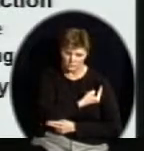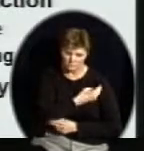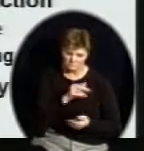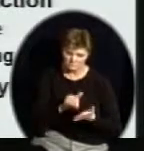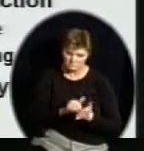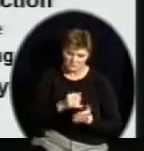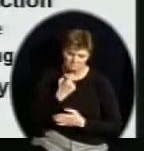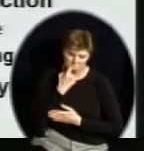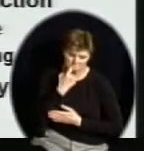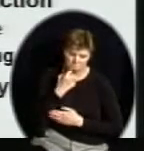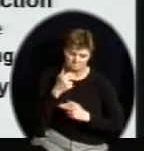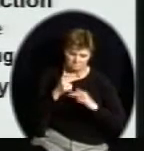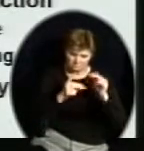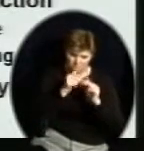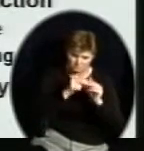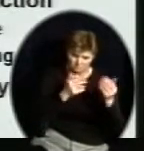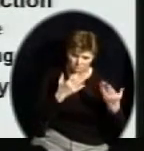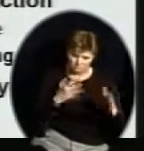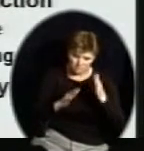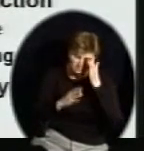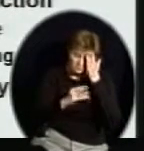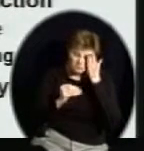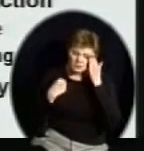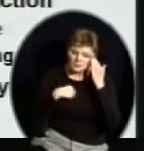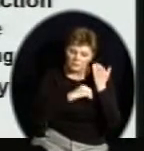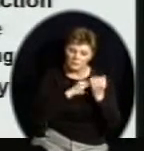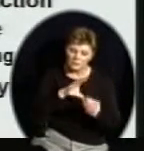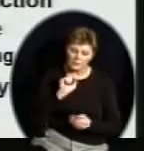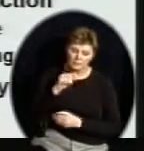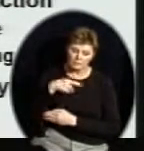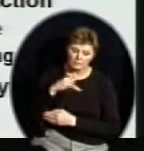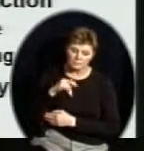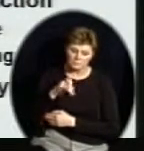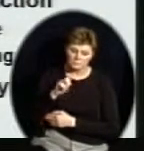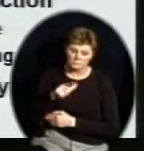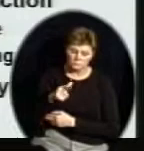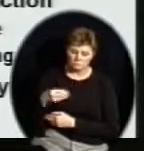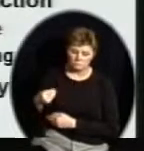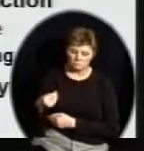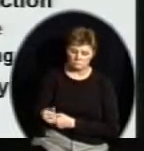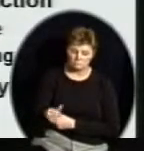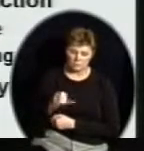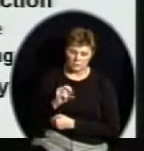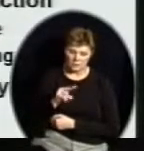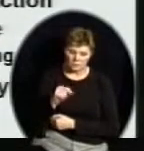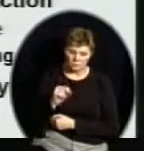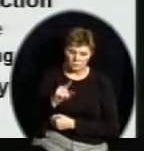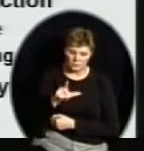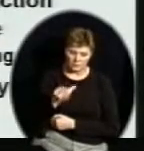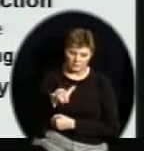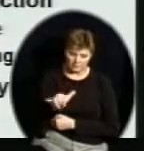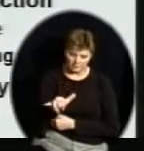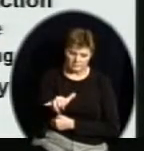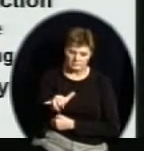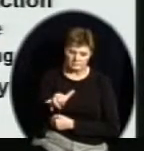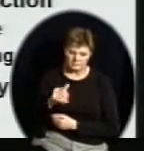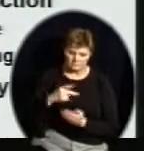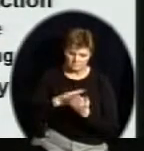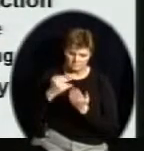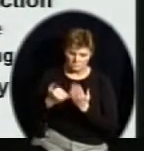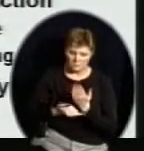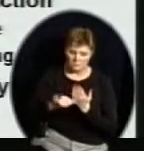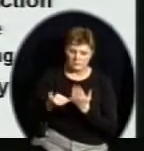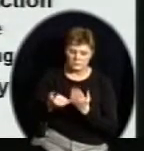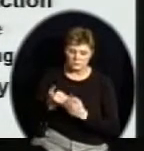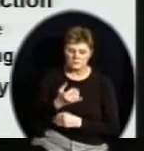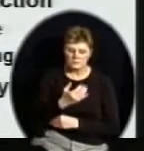capital outlay projects in some of our existing facilities. You see 172 there. We have schools that are under construction.